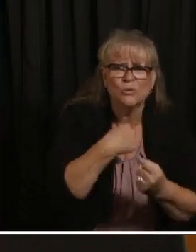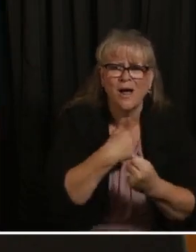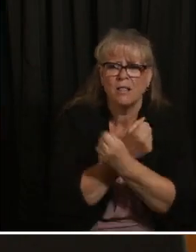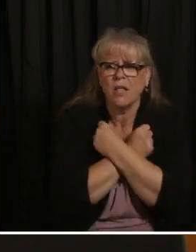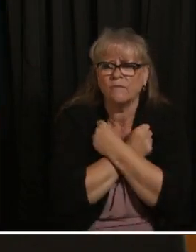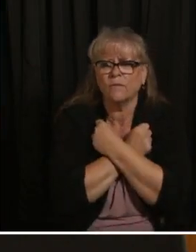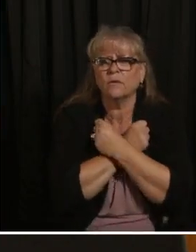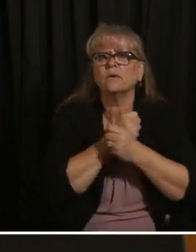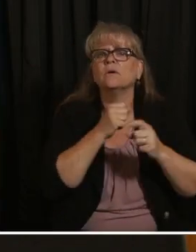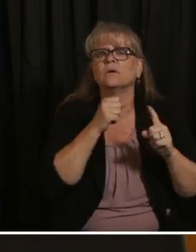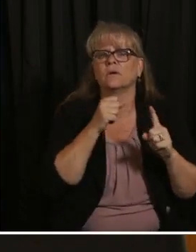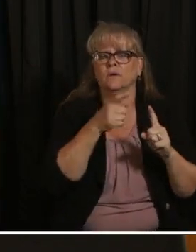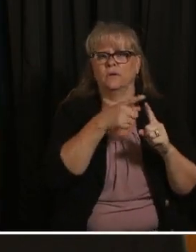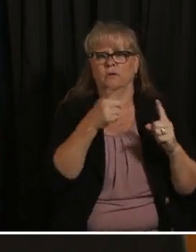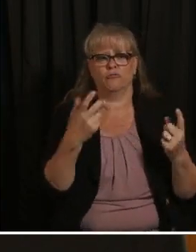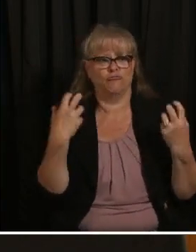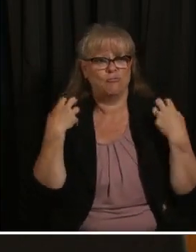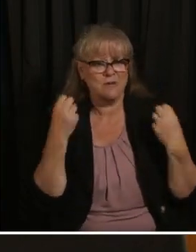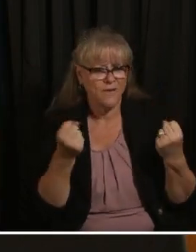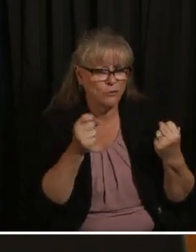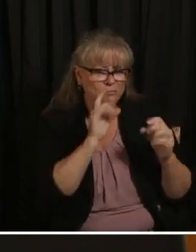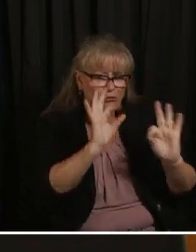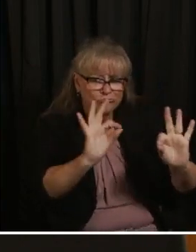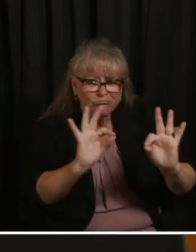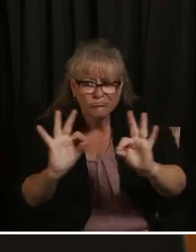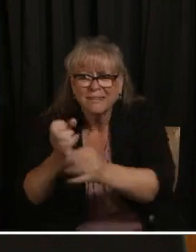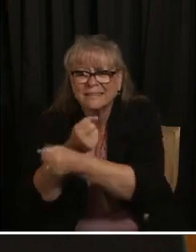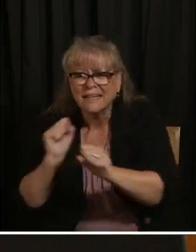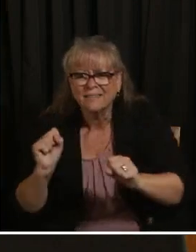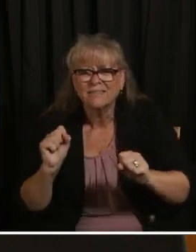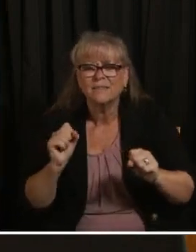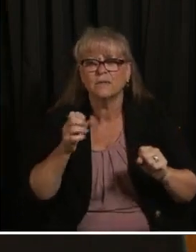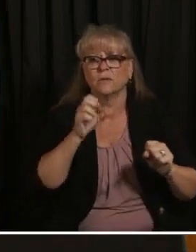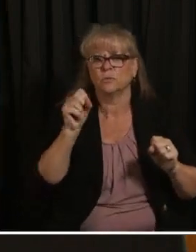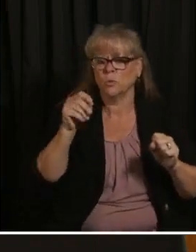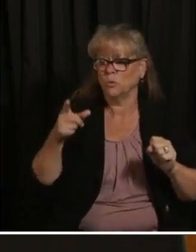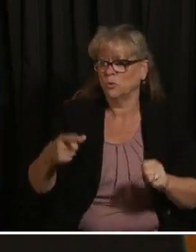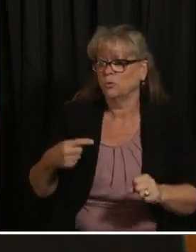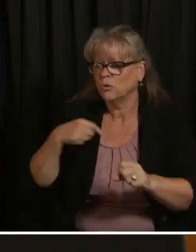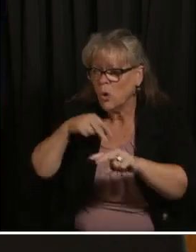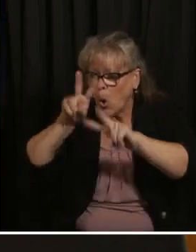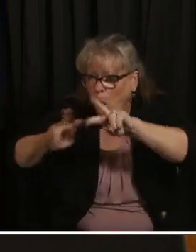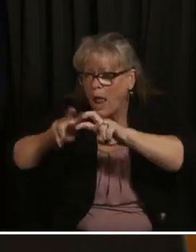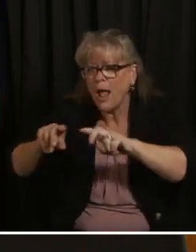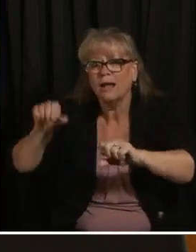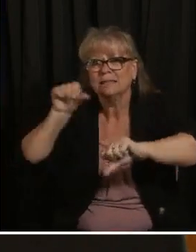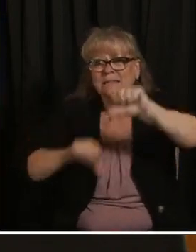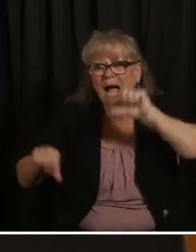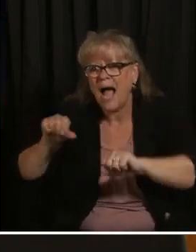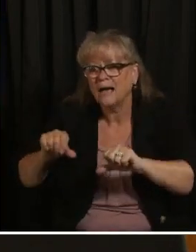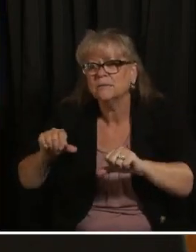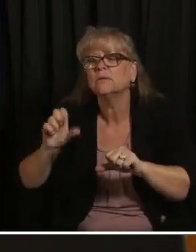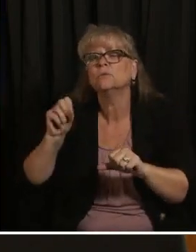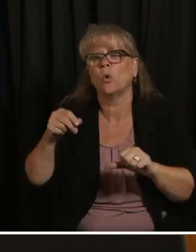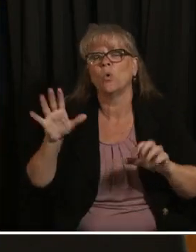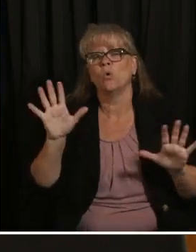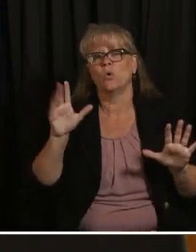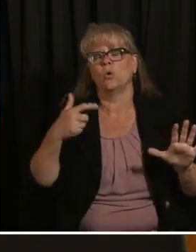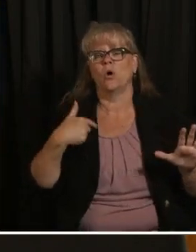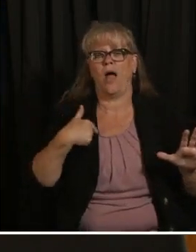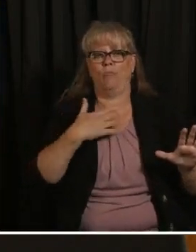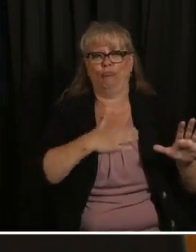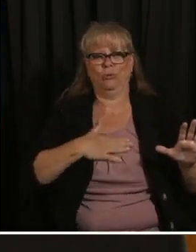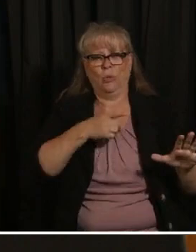I embrace the science and I appreciate all of the hard work that our frontline workers have done such as my teachers such as my own